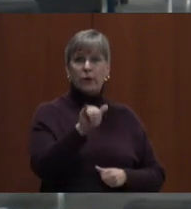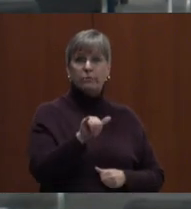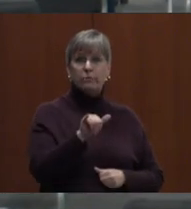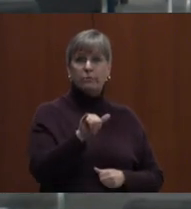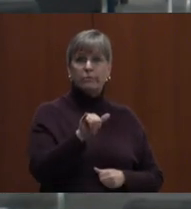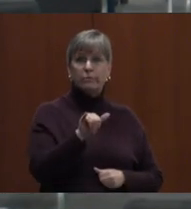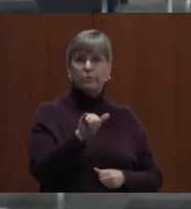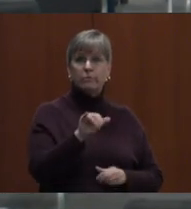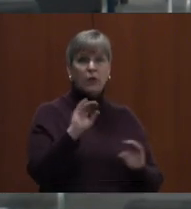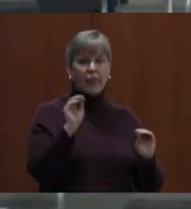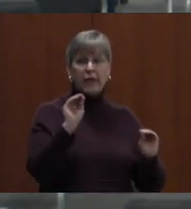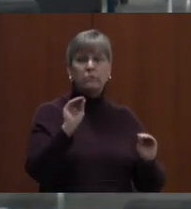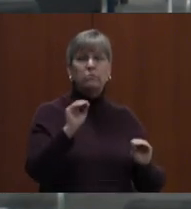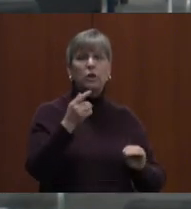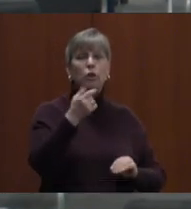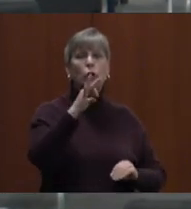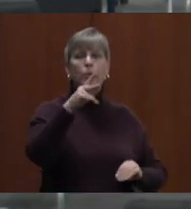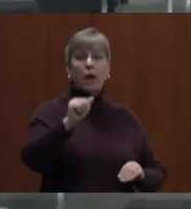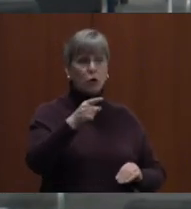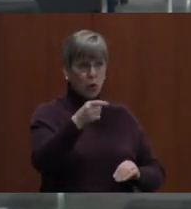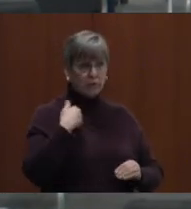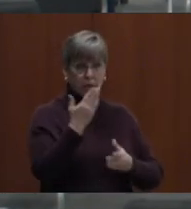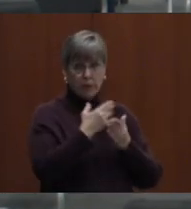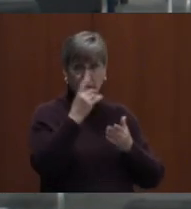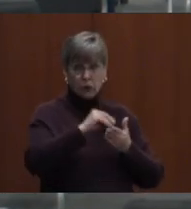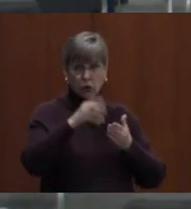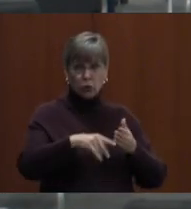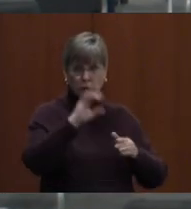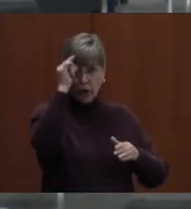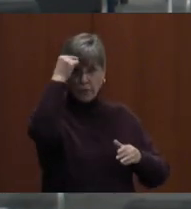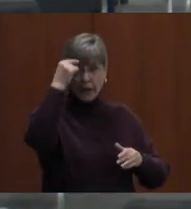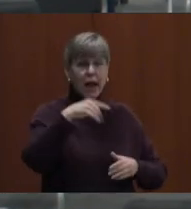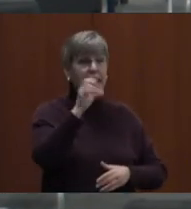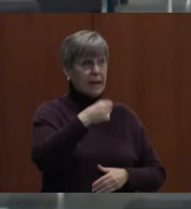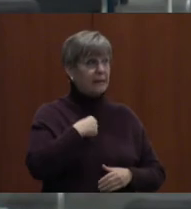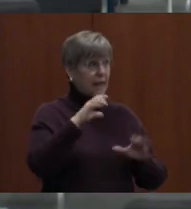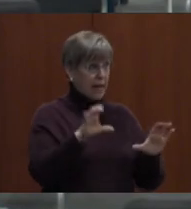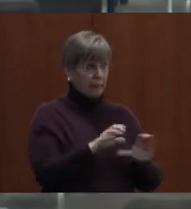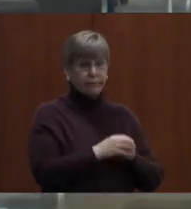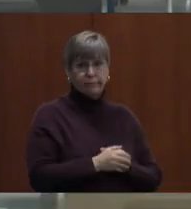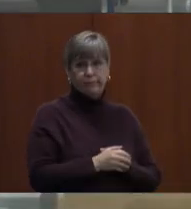Mr. Gupta, did you have something for student government? Yes, I did.